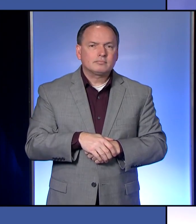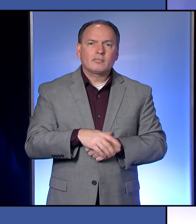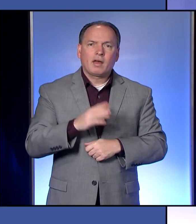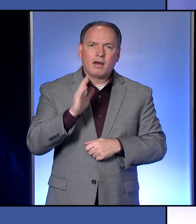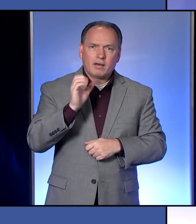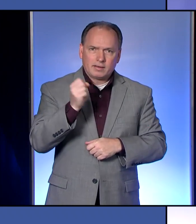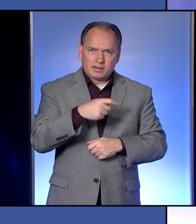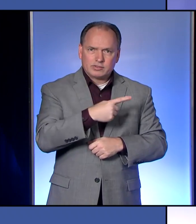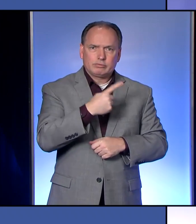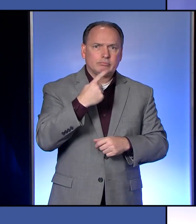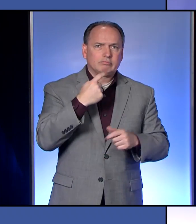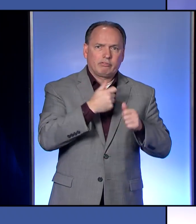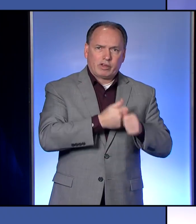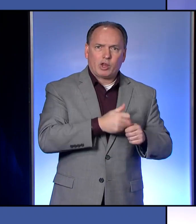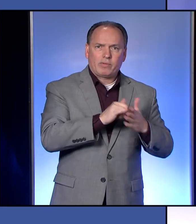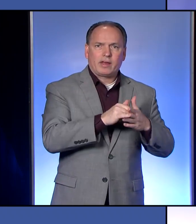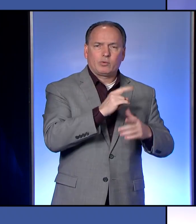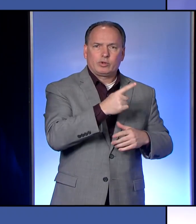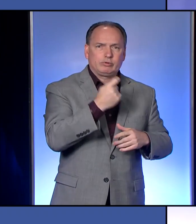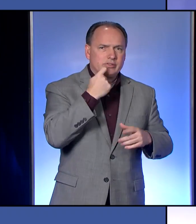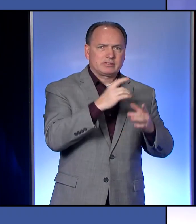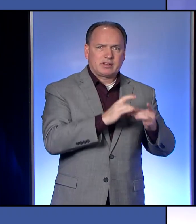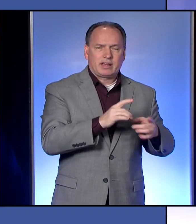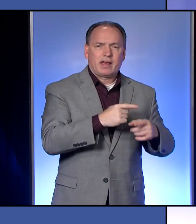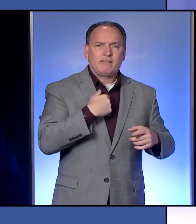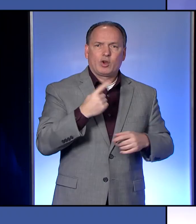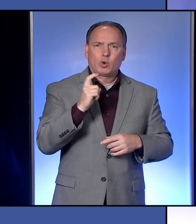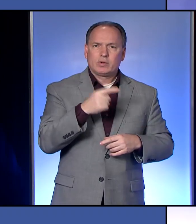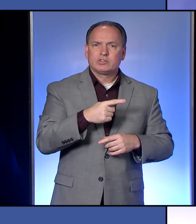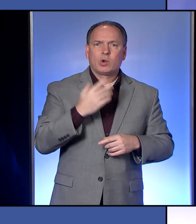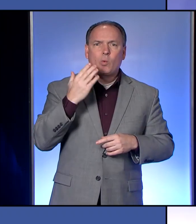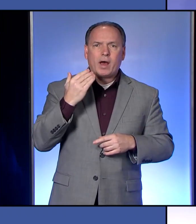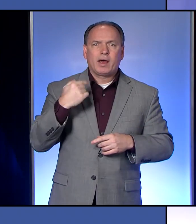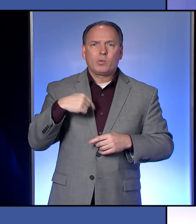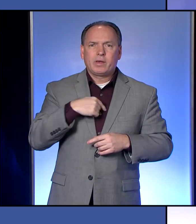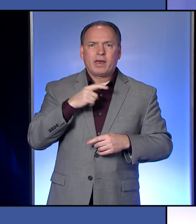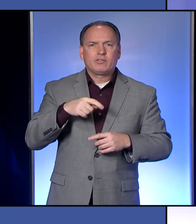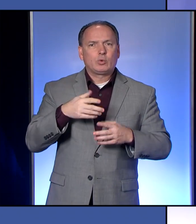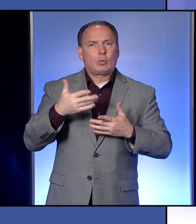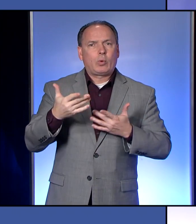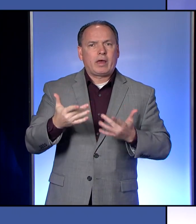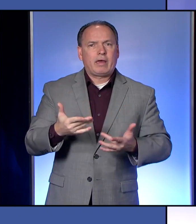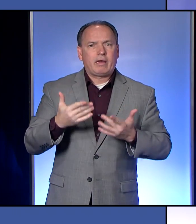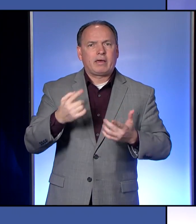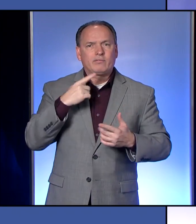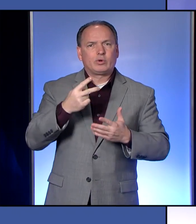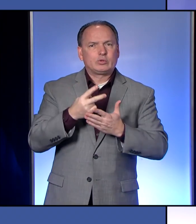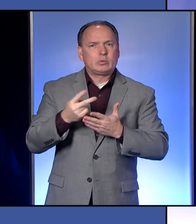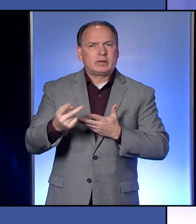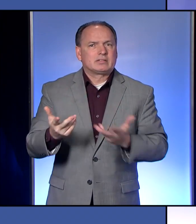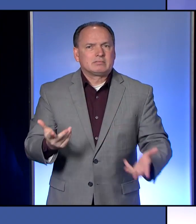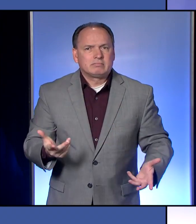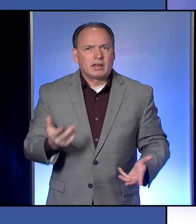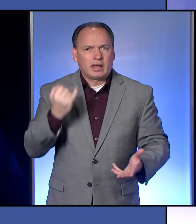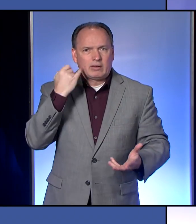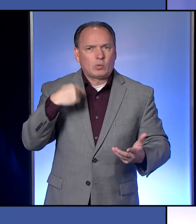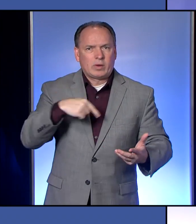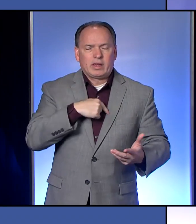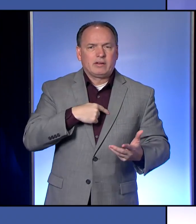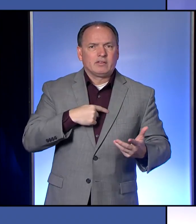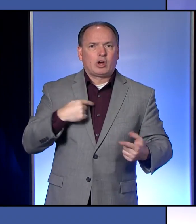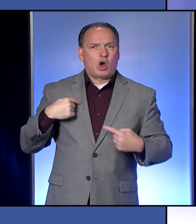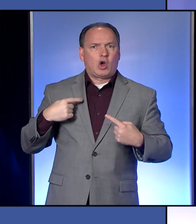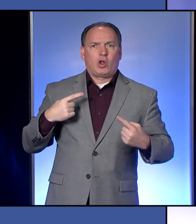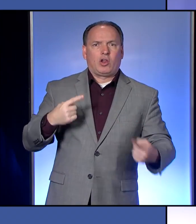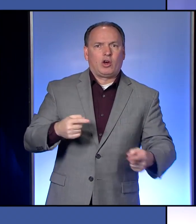what you were just saying there. I have a question here. Why do we have to wait for the two weeks? If we've been all